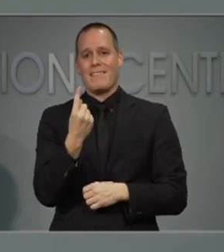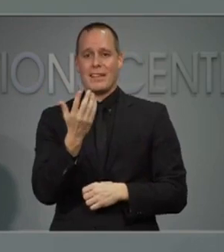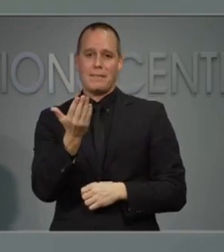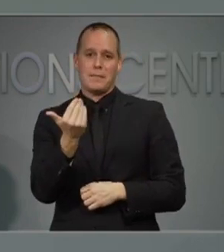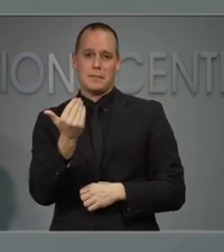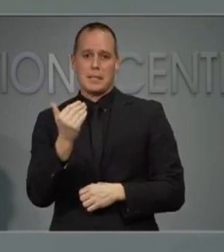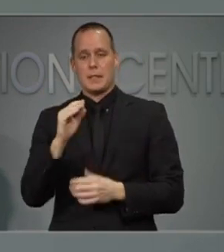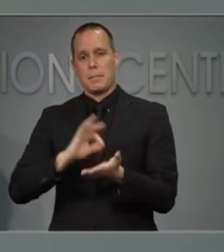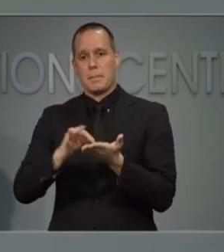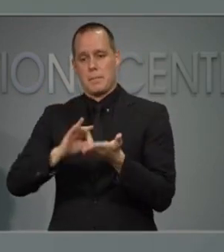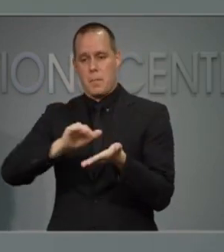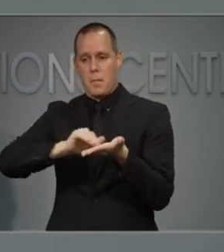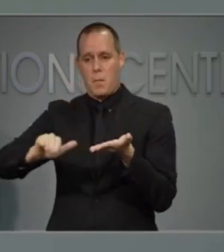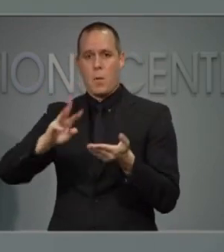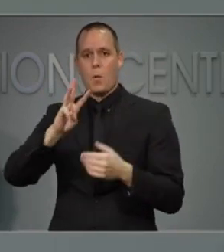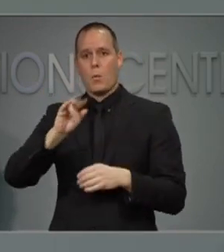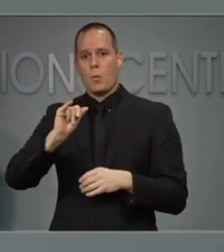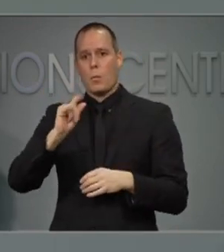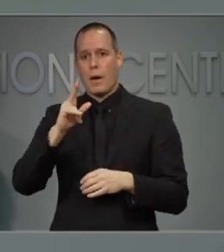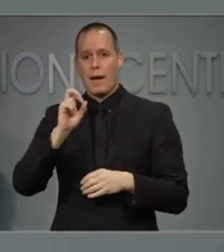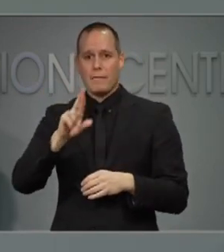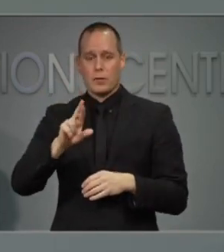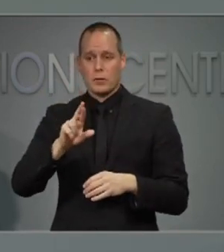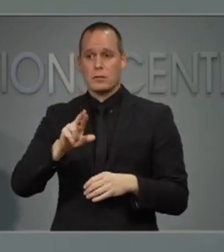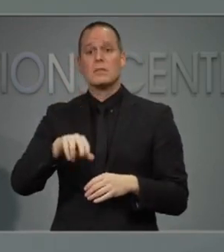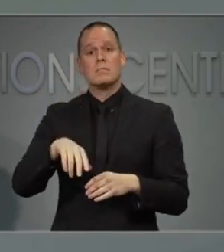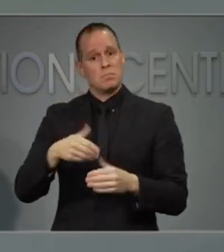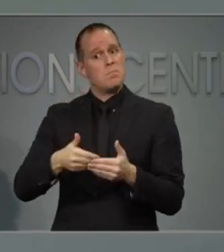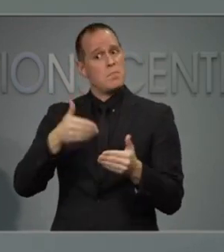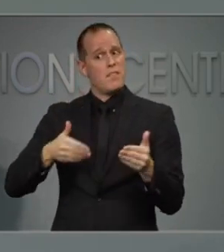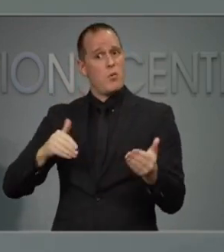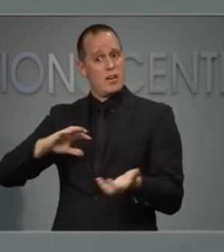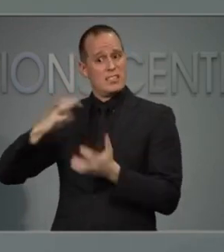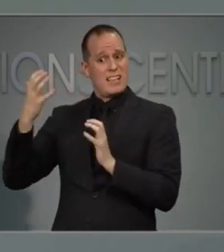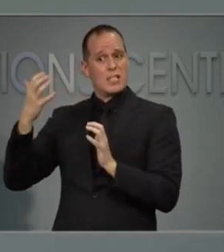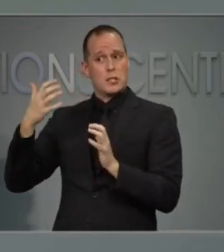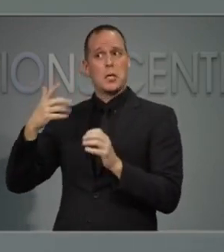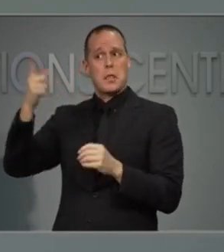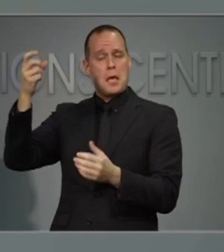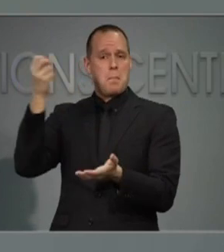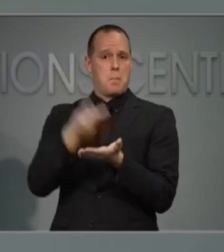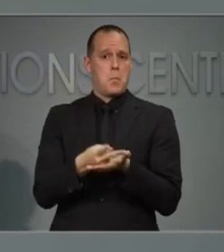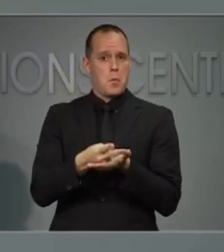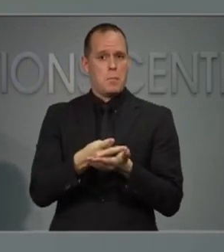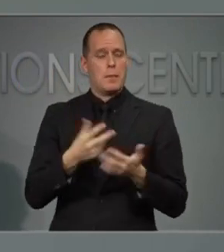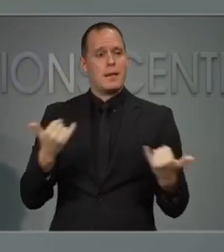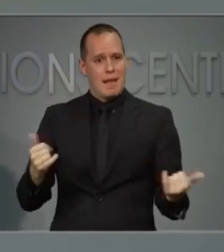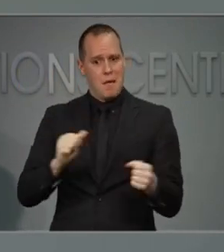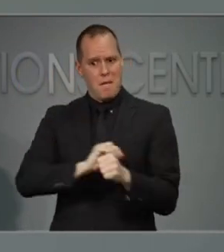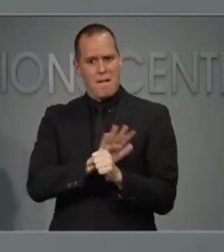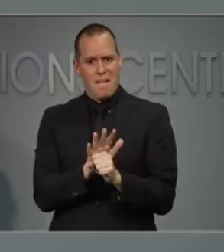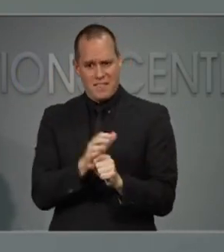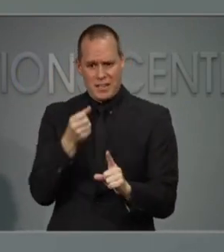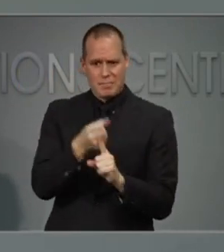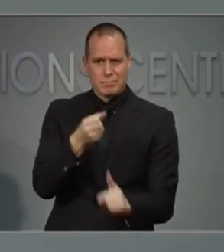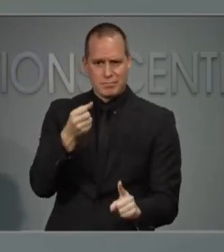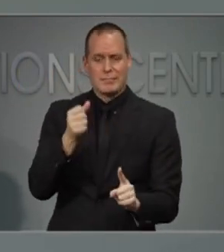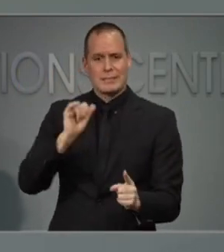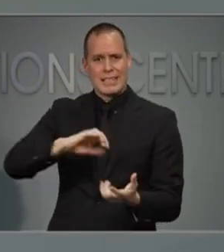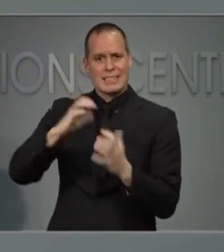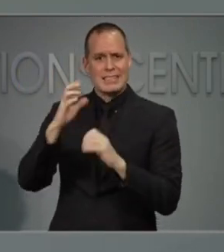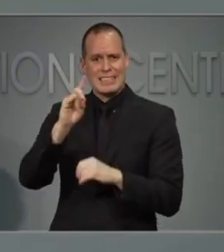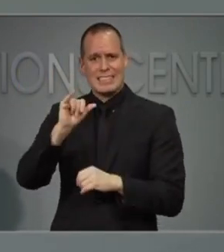waiver. Such waivers have been approved in prior disasters and COVID-19 is certainly a disaster.